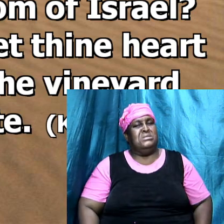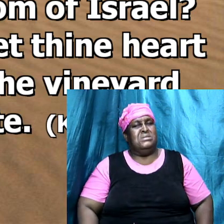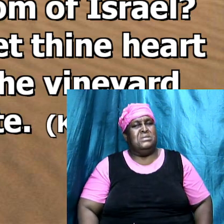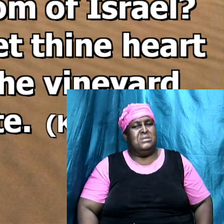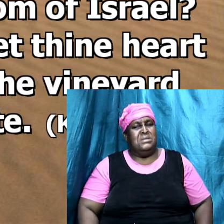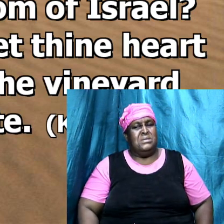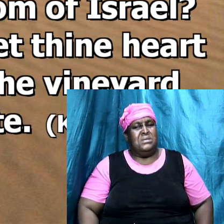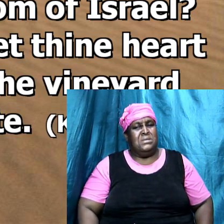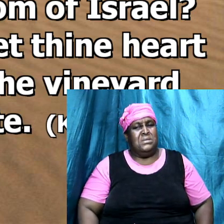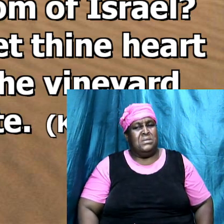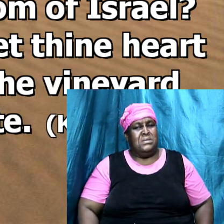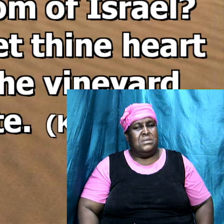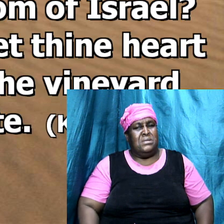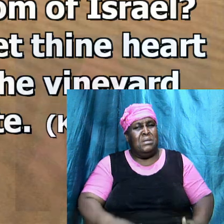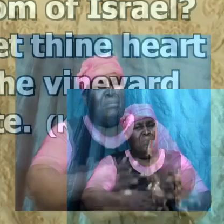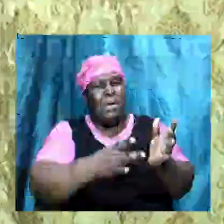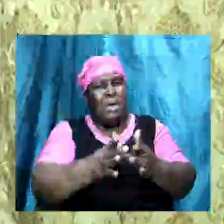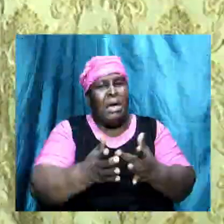encouraged covetousness